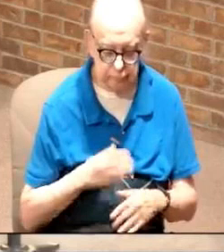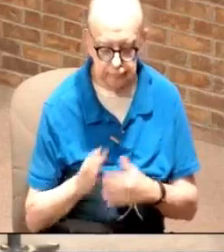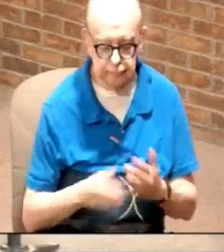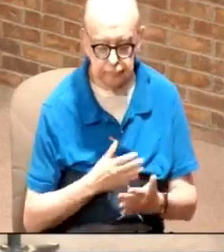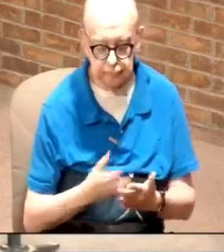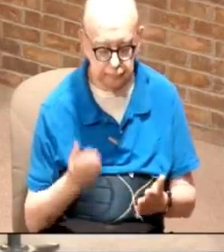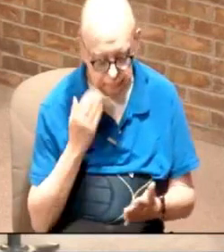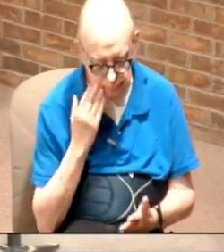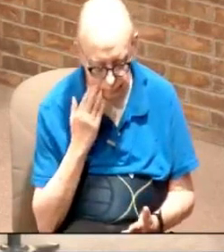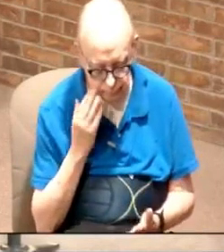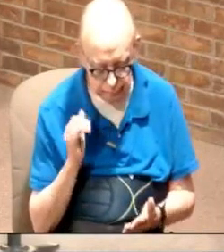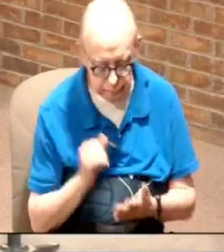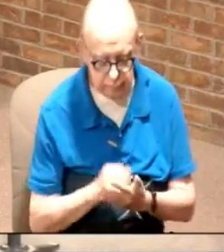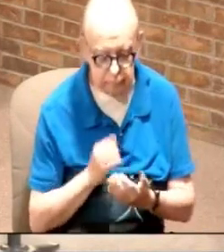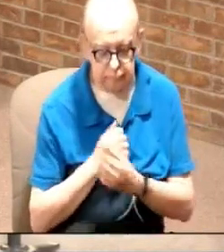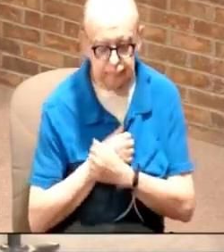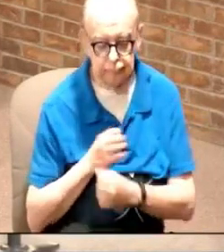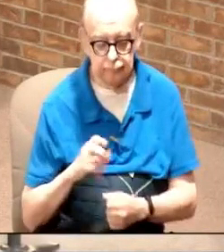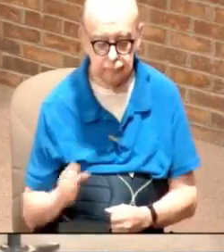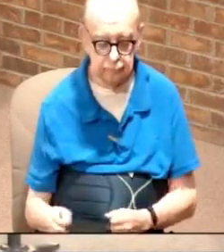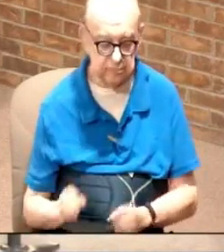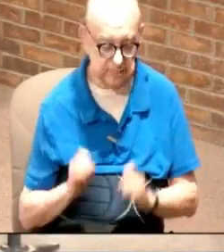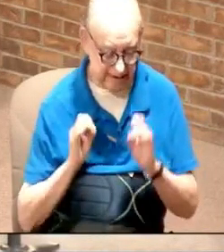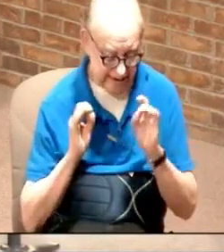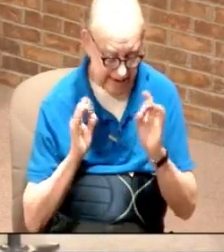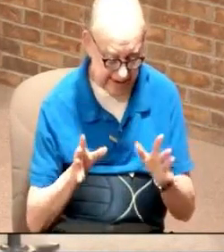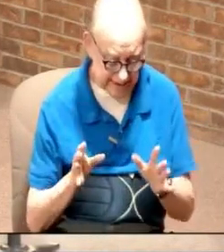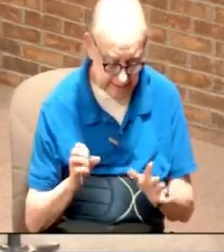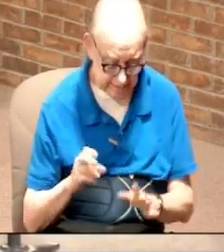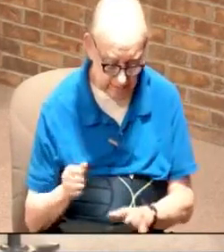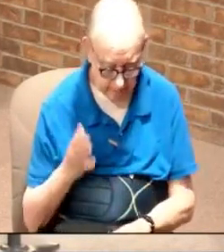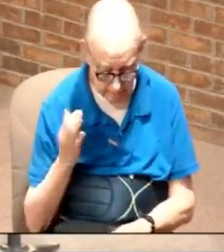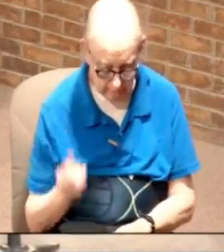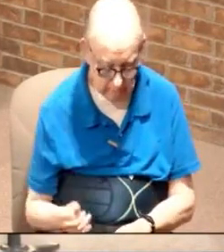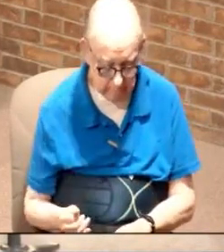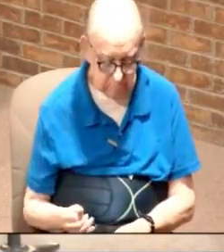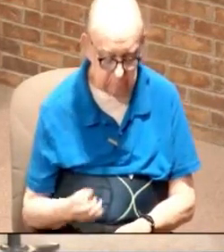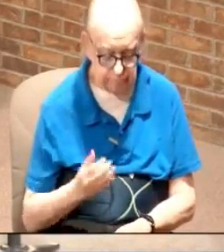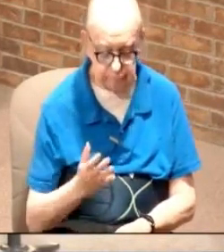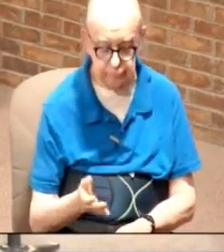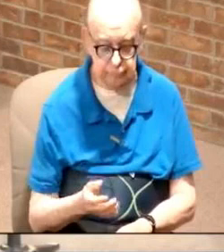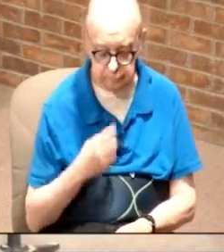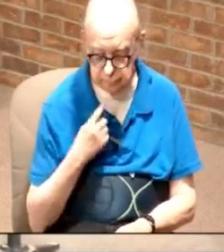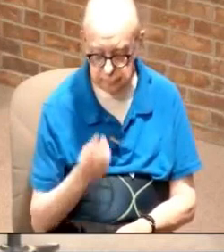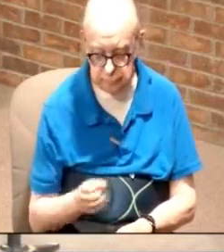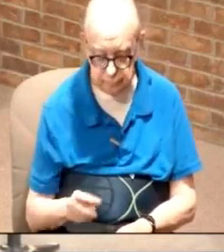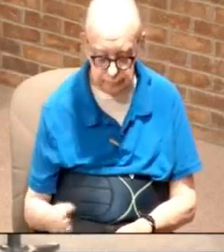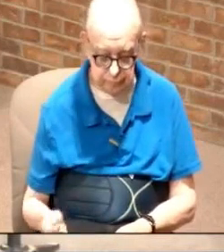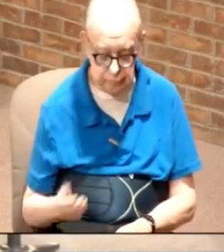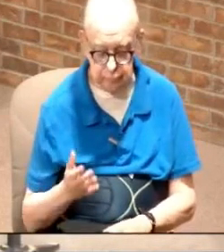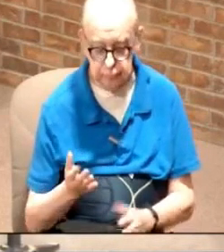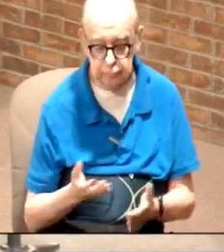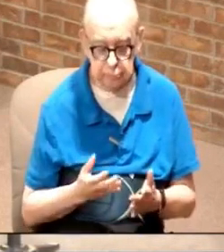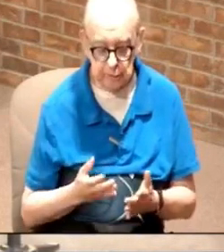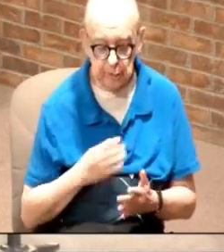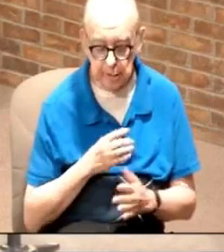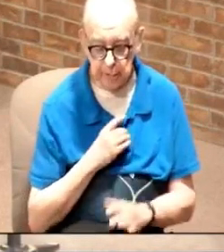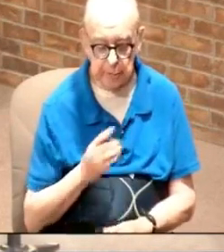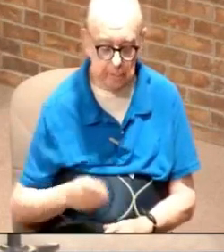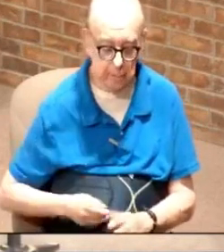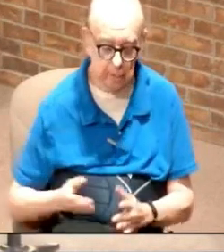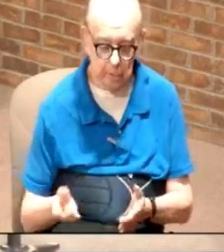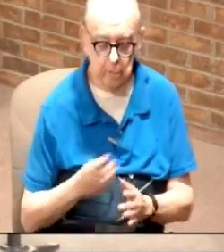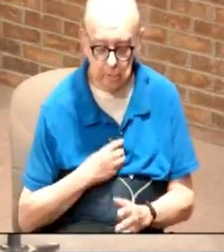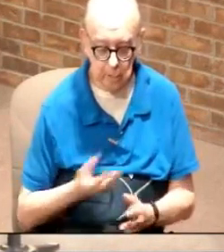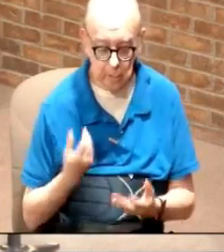know the people that loved Saul now hated Saul because they were out there saying oh yeah Saul we want David we want